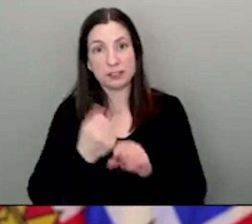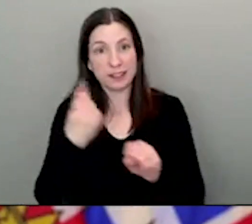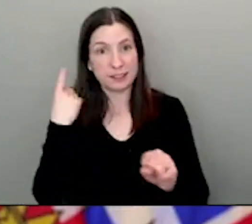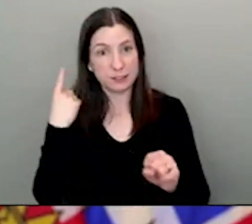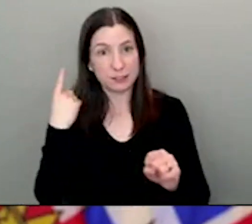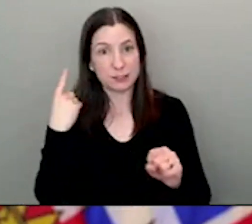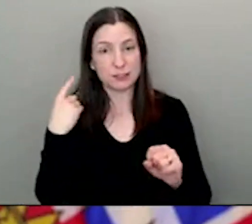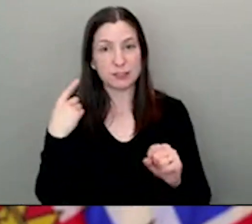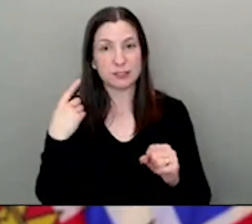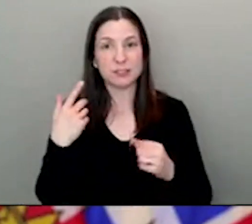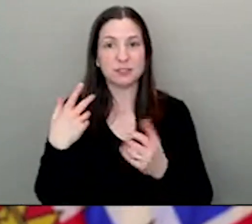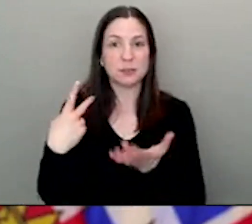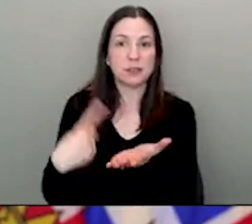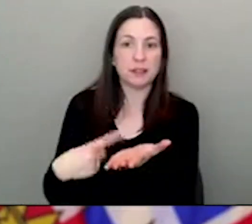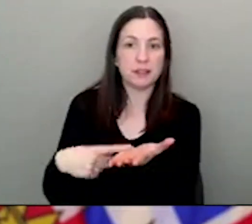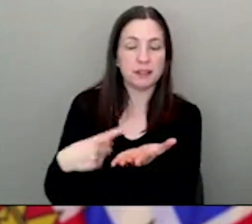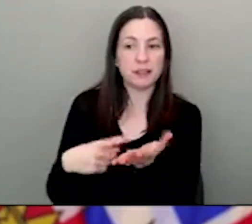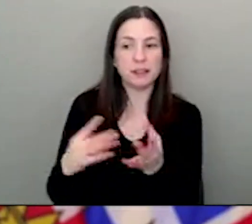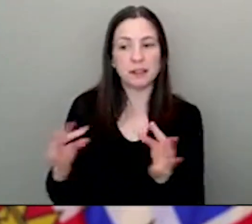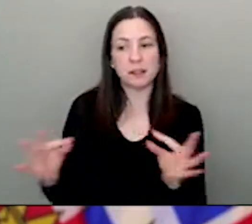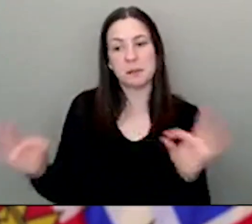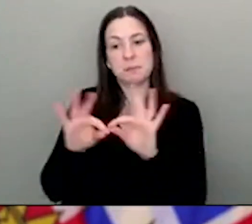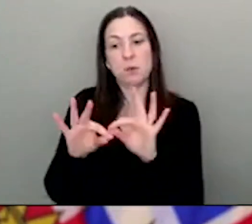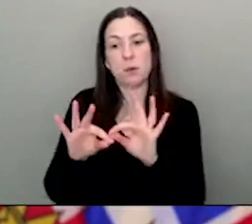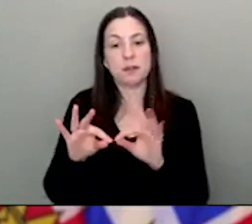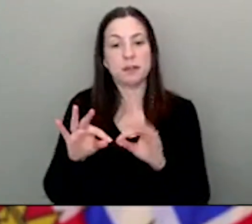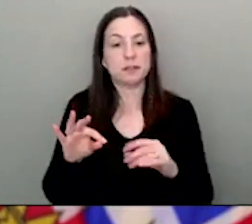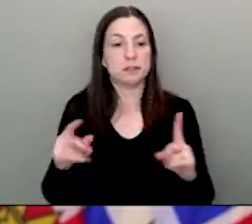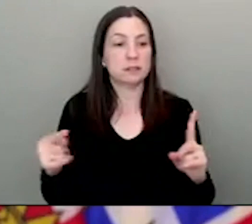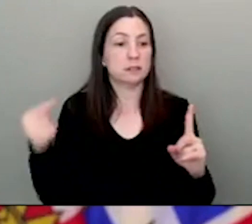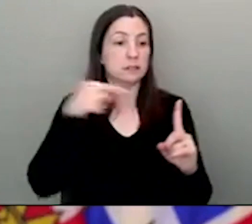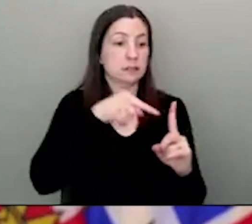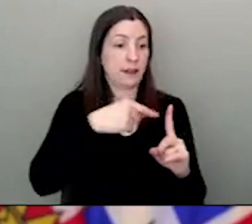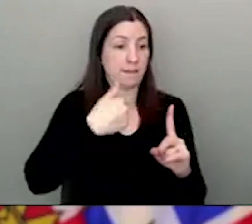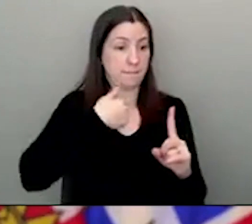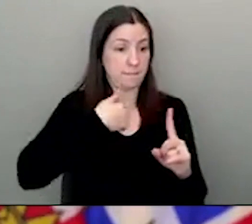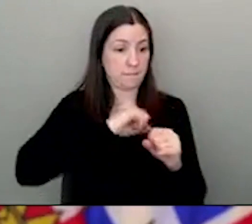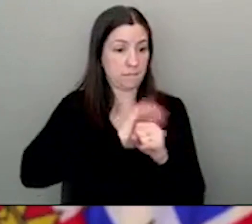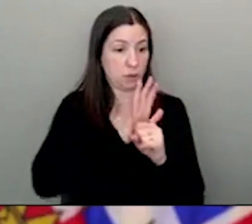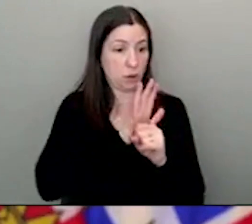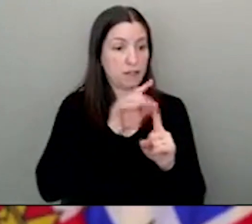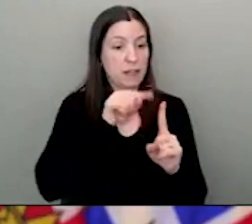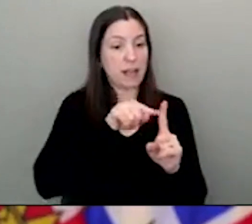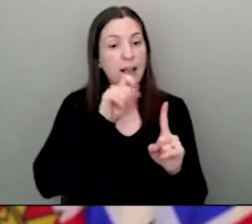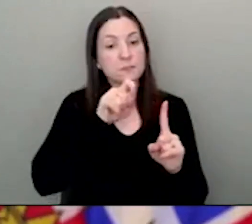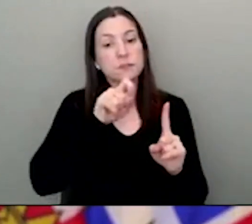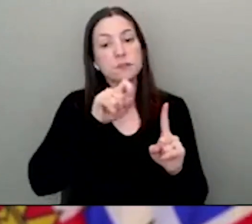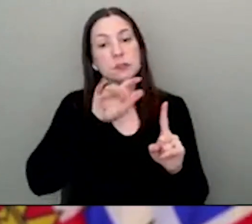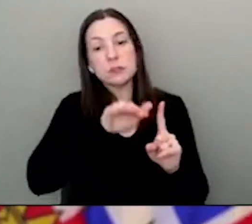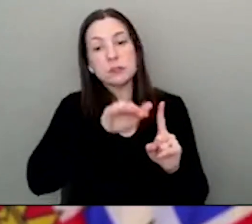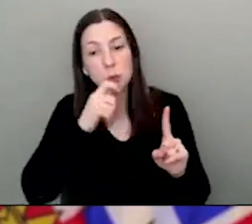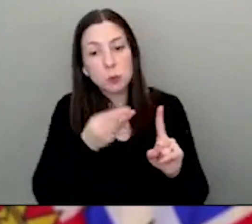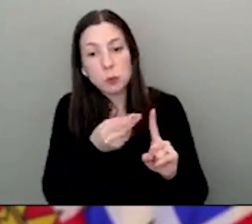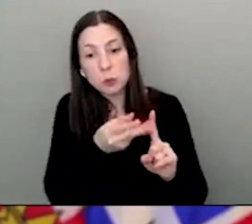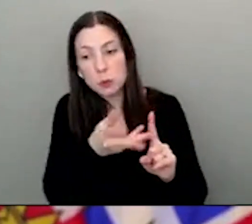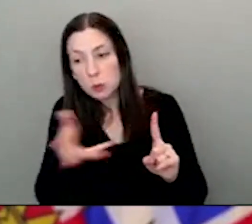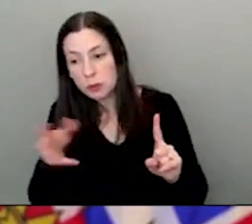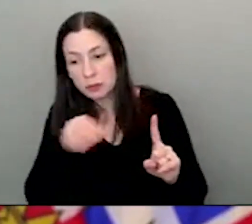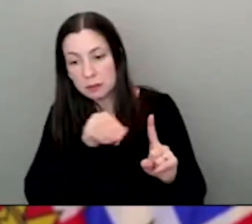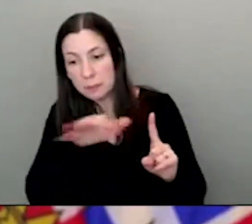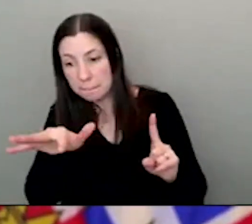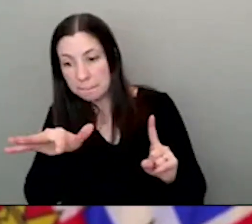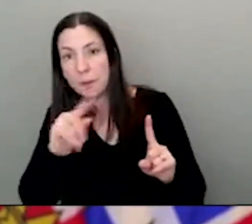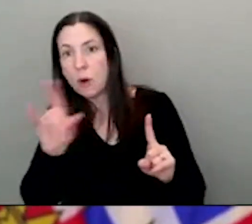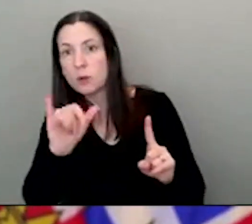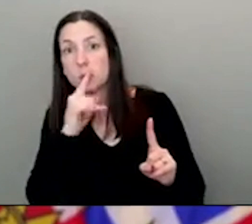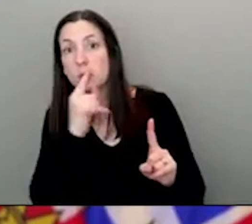talking about how important it was to do contact tracing, both backwards and forwards. Making sure we try